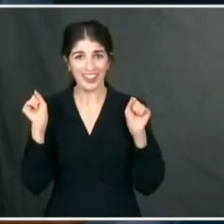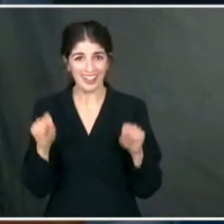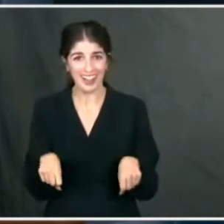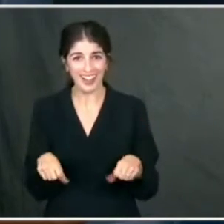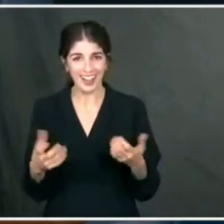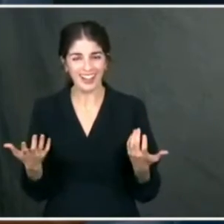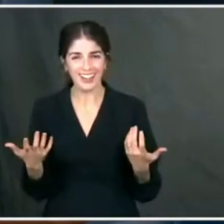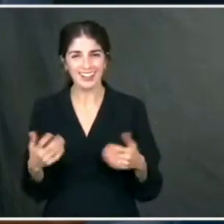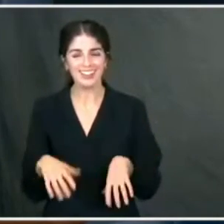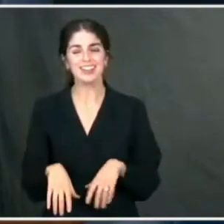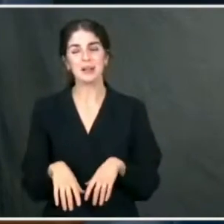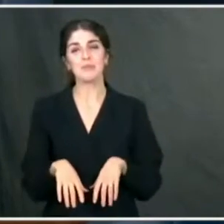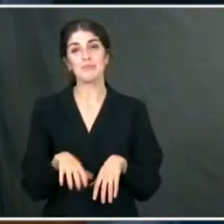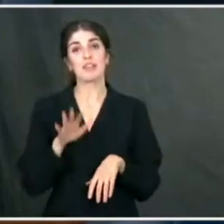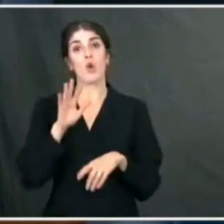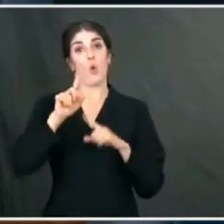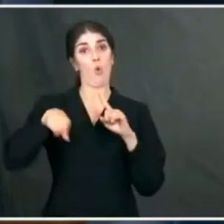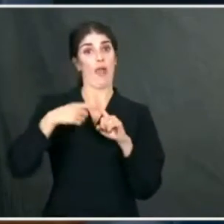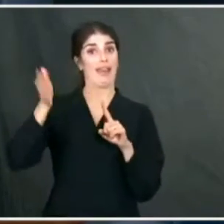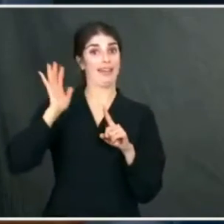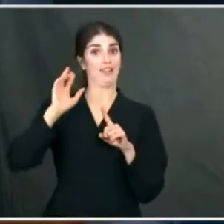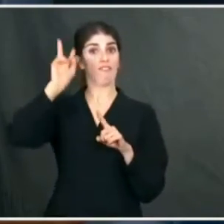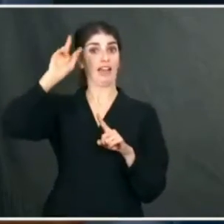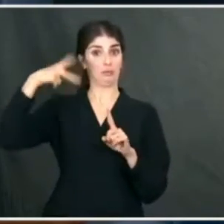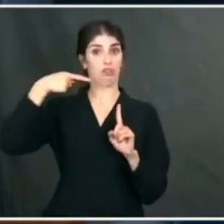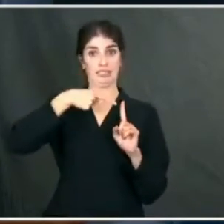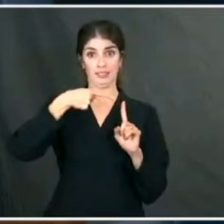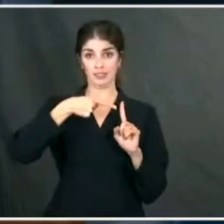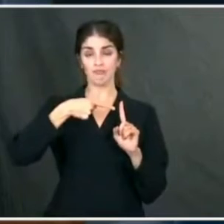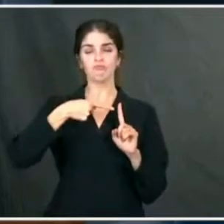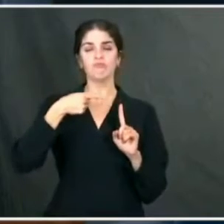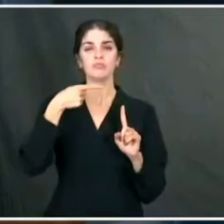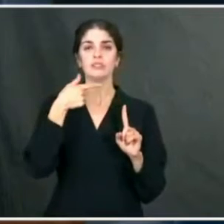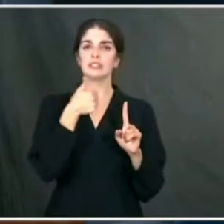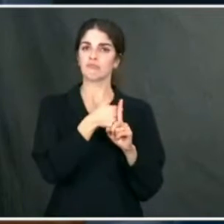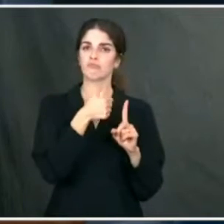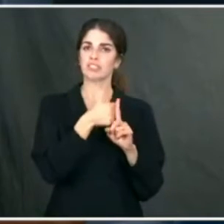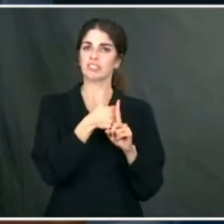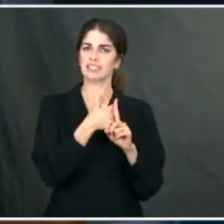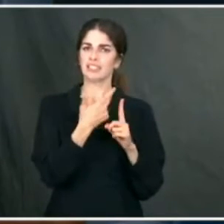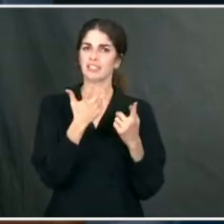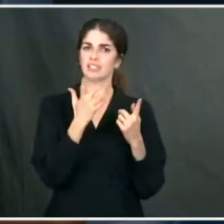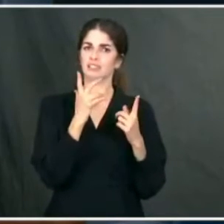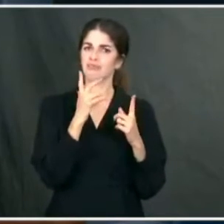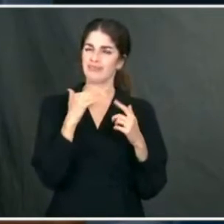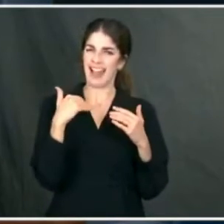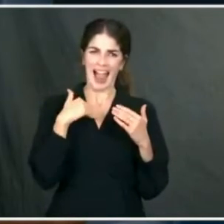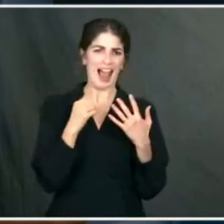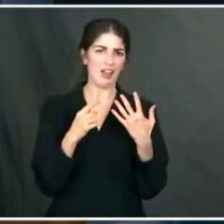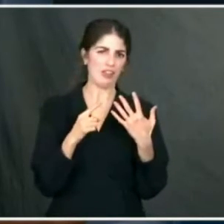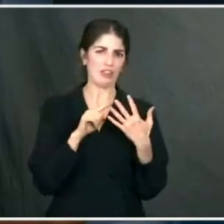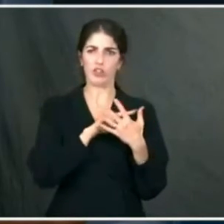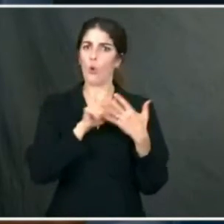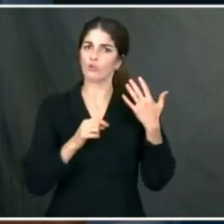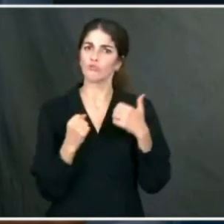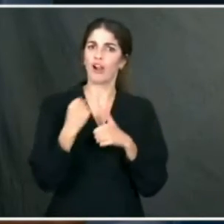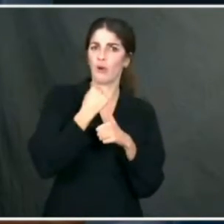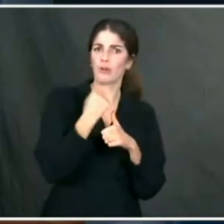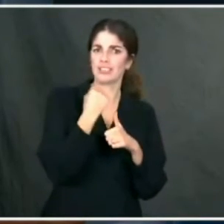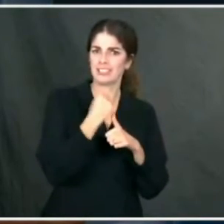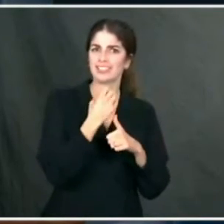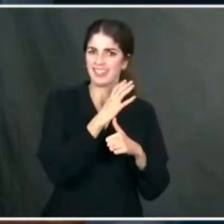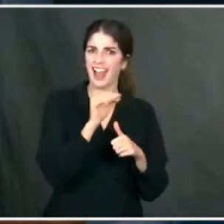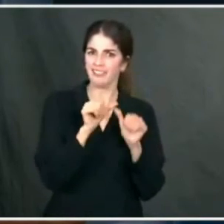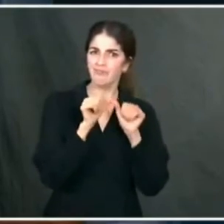was the vice president to put millions of people to work with those both of those priorities in mind. And he will continue